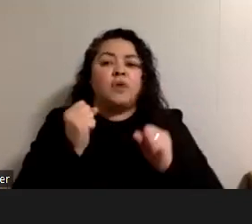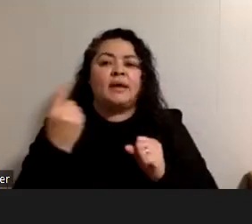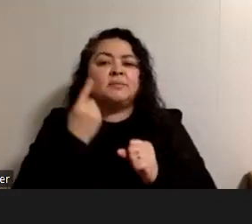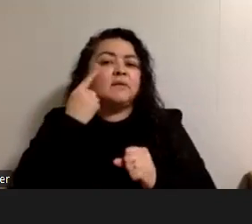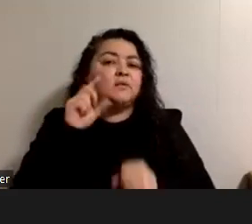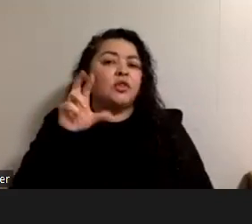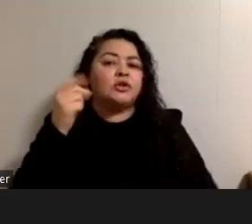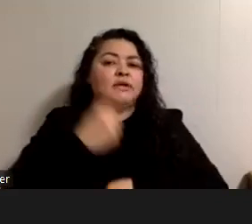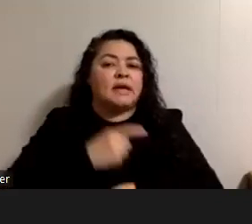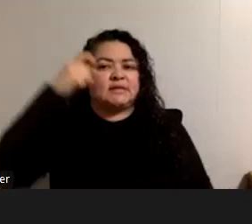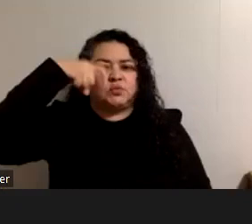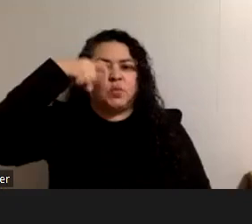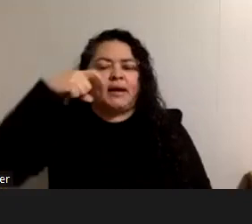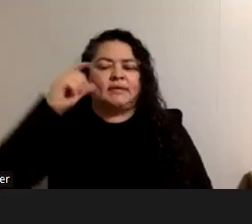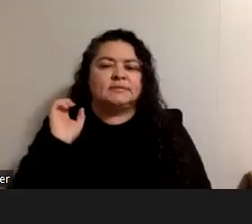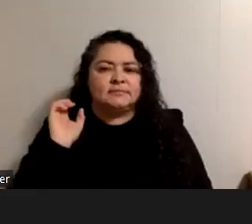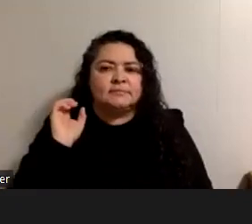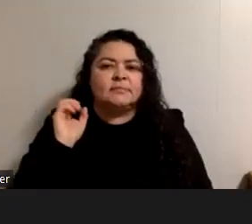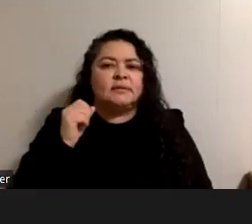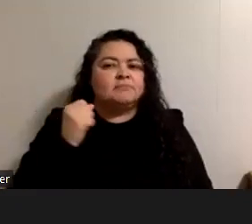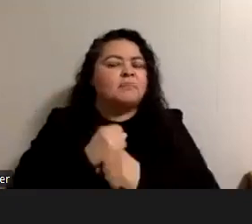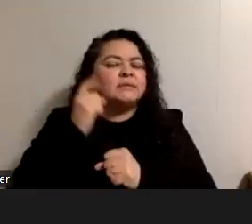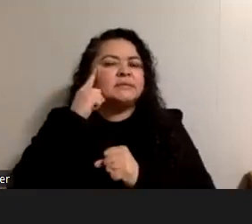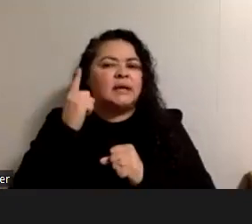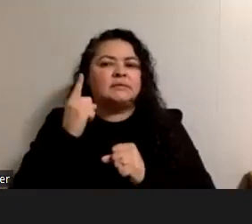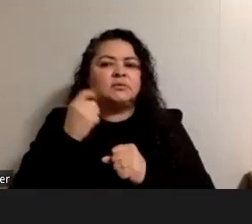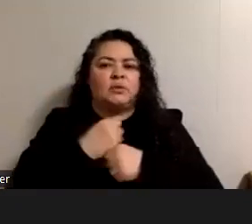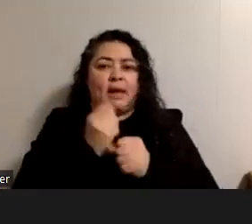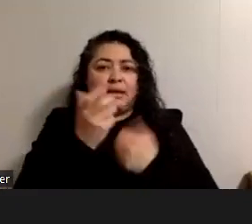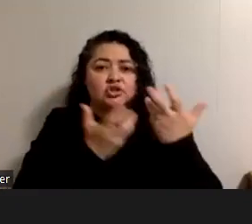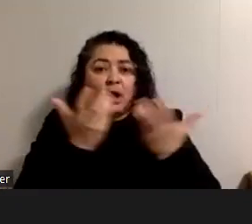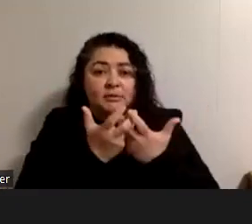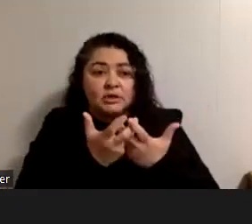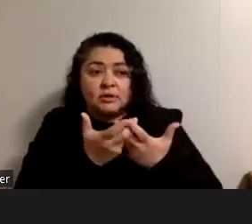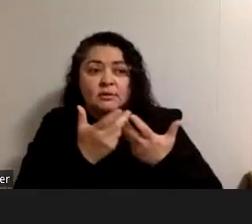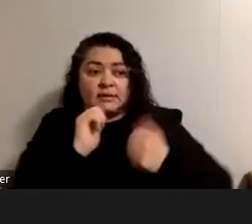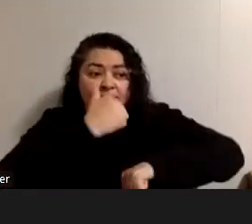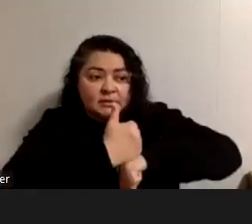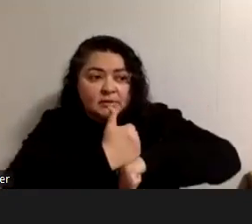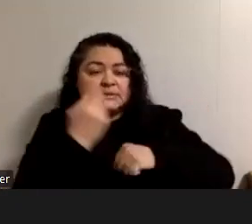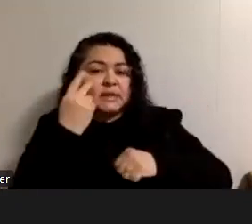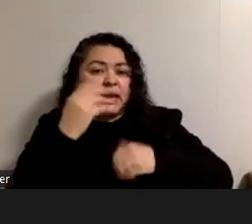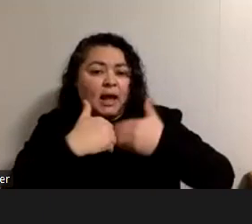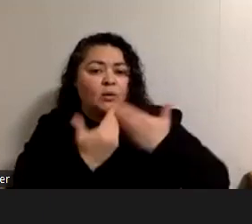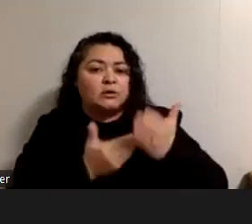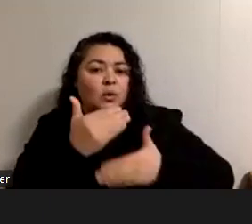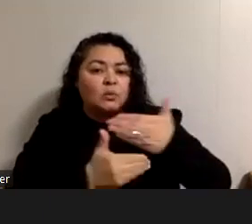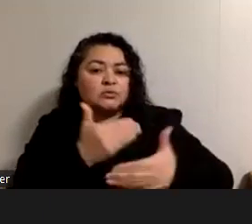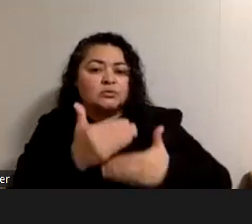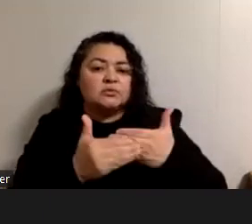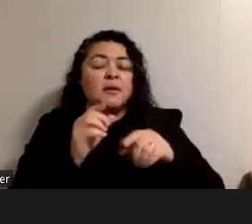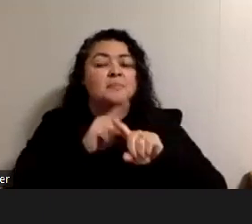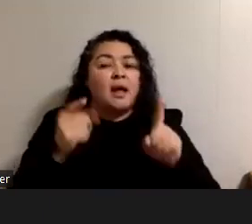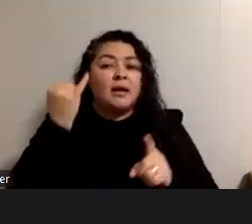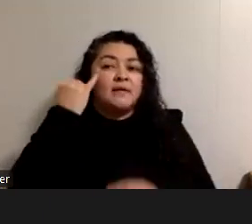30 days is wise i think that that makes sense we made these accommodations now let's implement them and see how it goes but if we